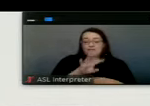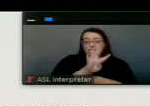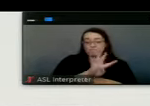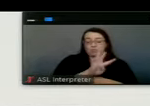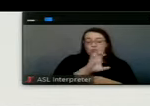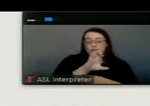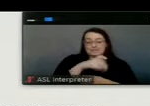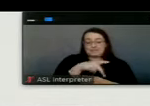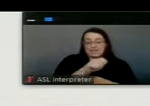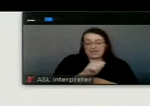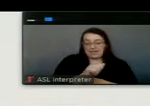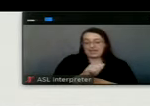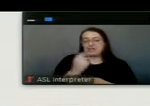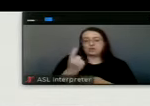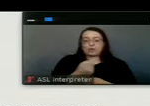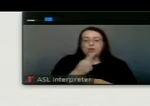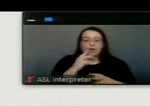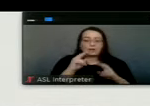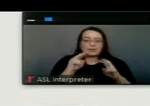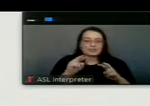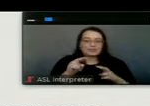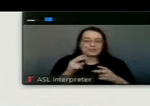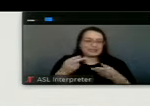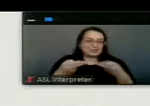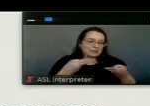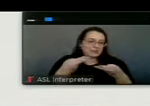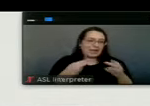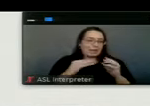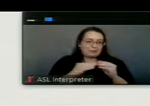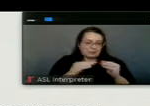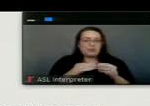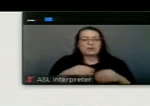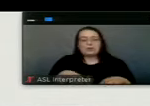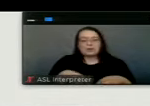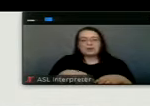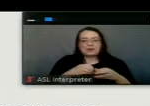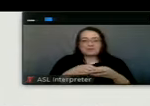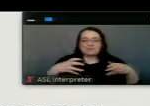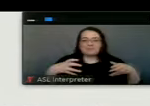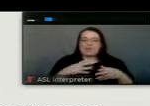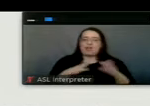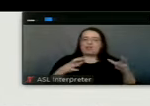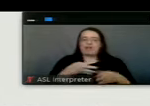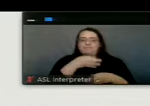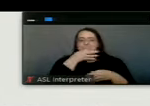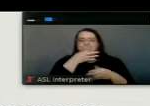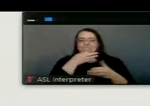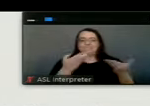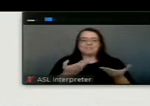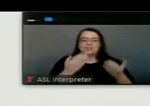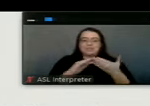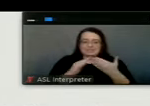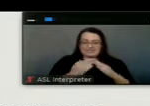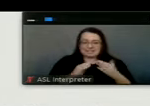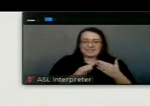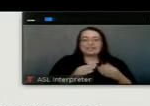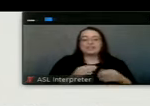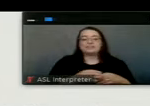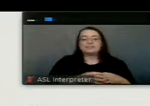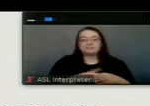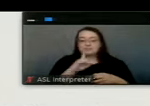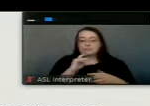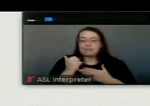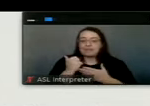CPAs, and we're always looking to expand that. So, have a lot of expertise here at the city, which really